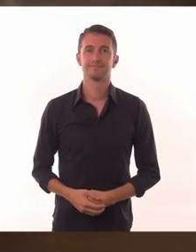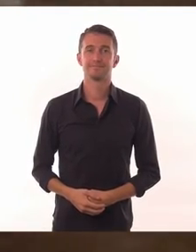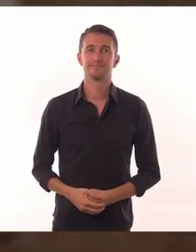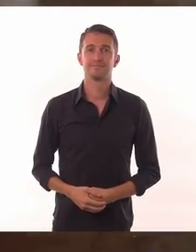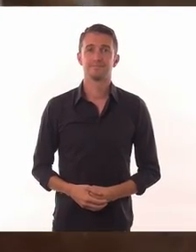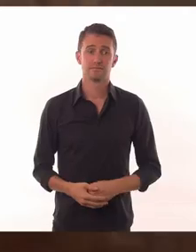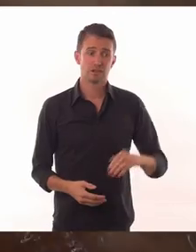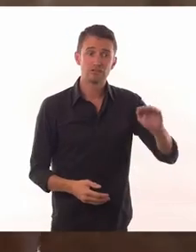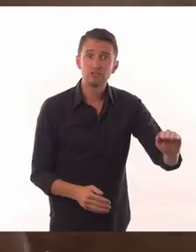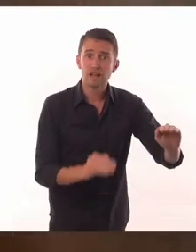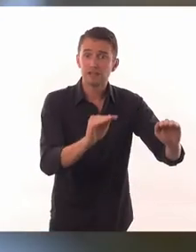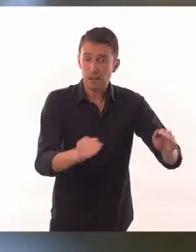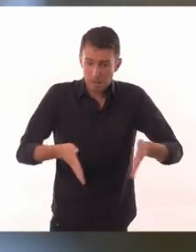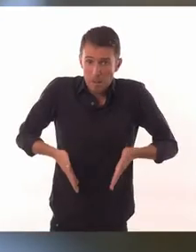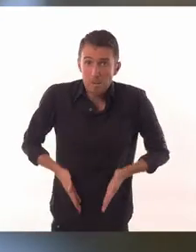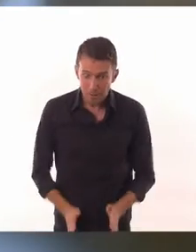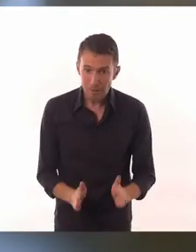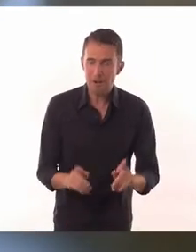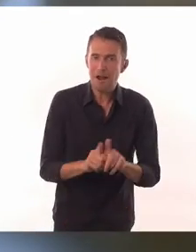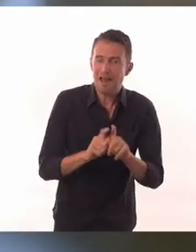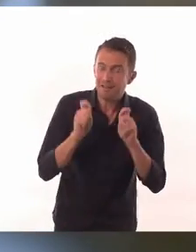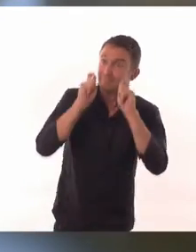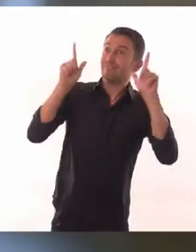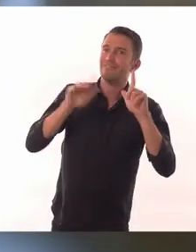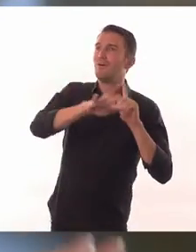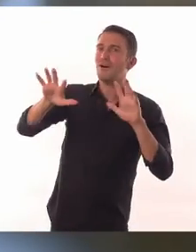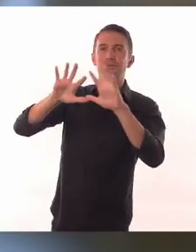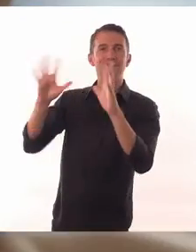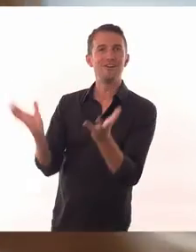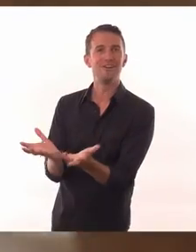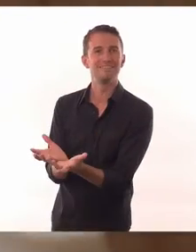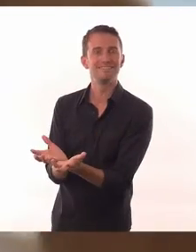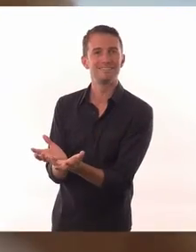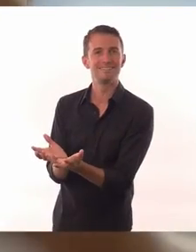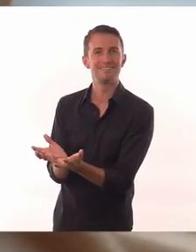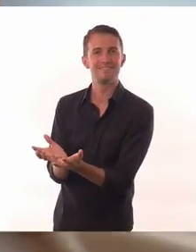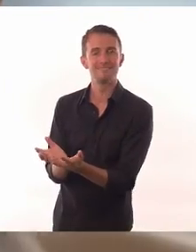Every child that is born is a kind of surprise for humanity.